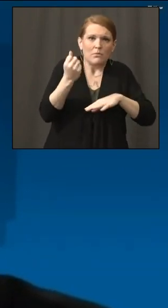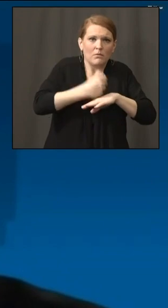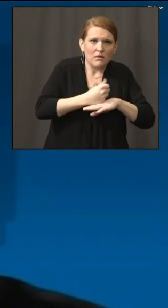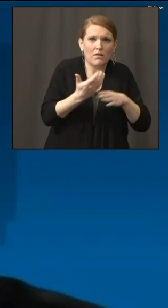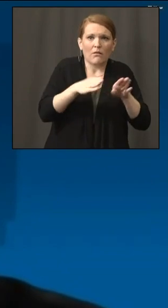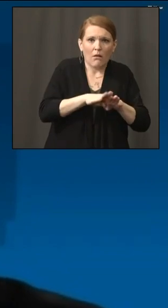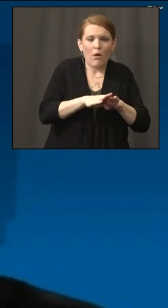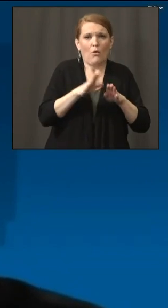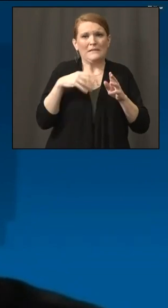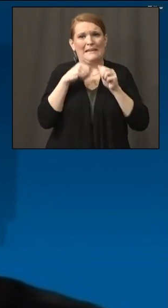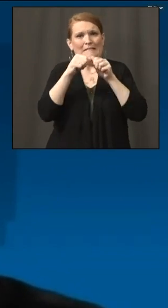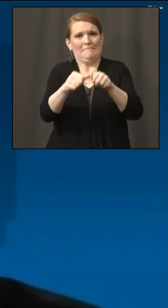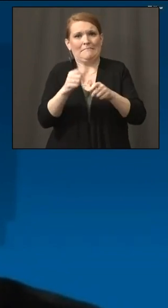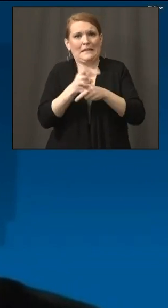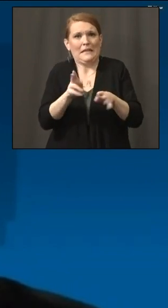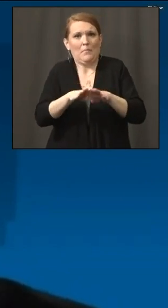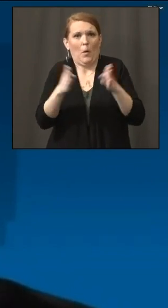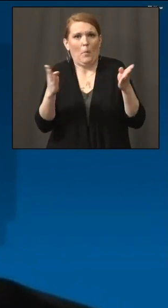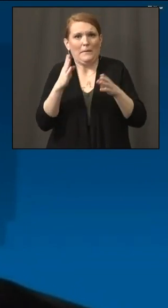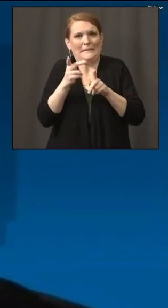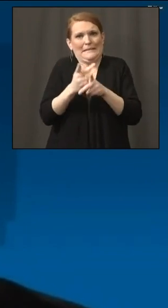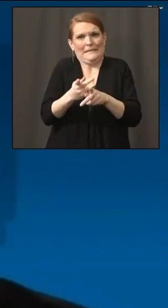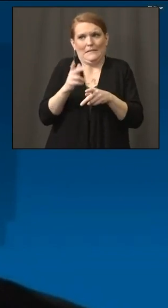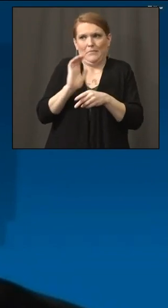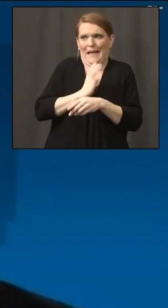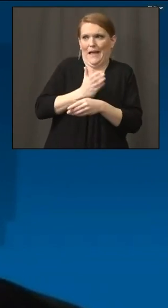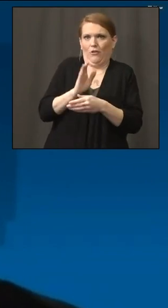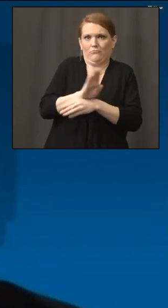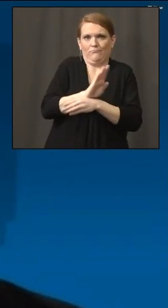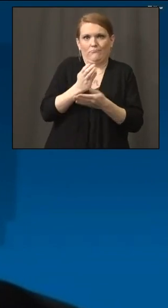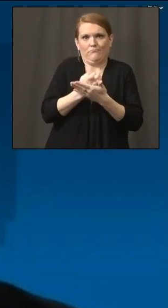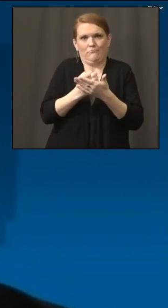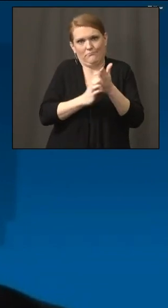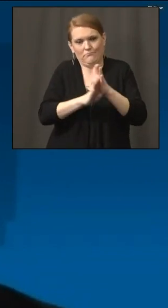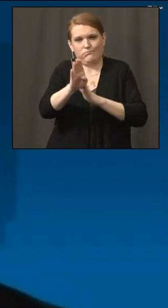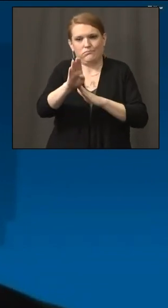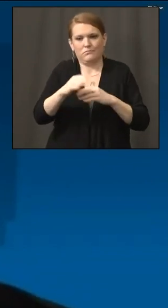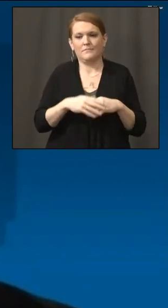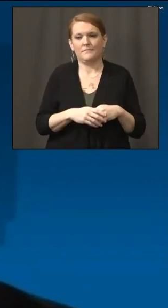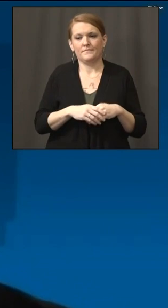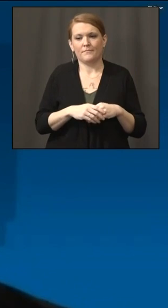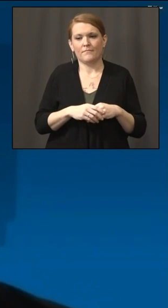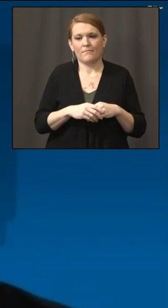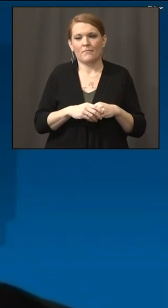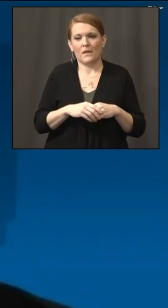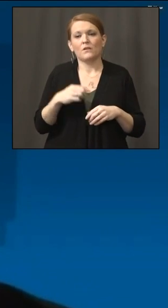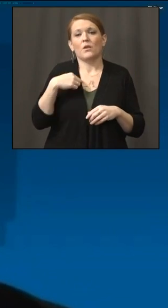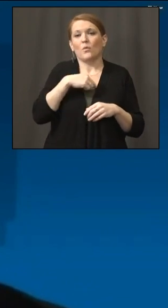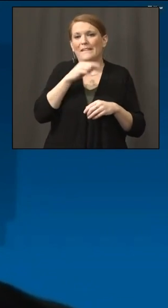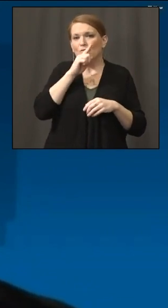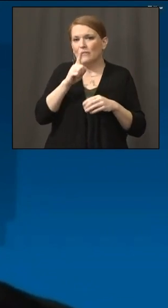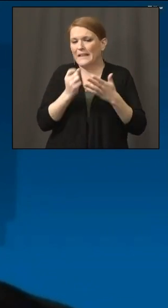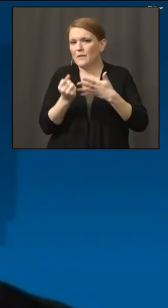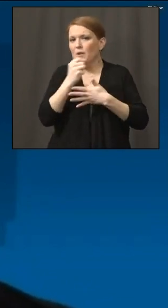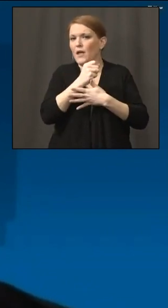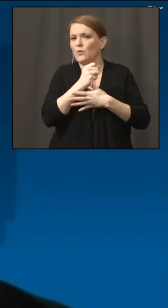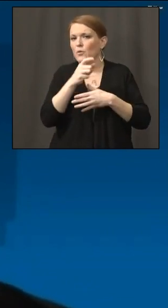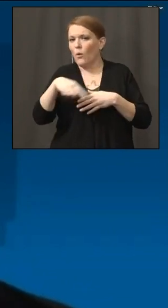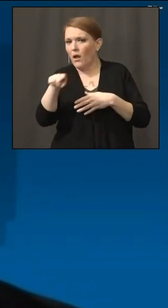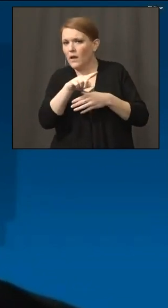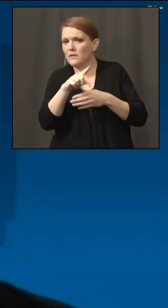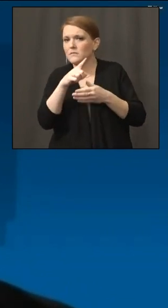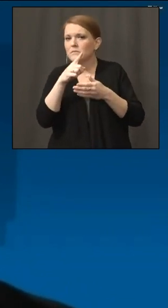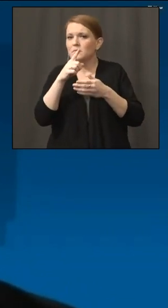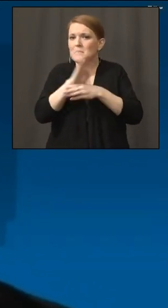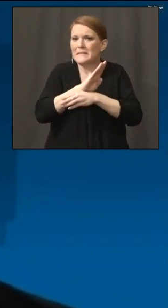With the limited resources that we've had, we've really tried to prioritize that access to capital for businesses. So, again, they can